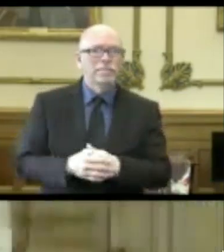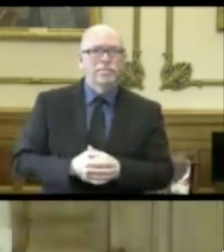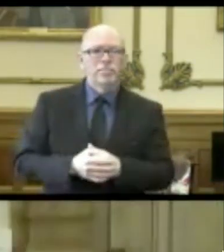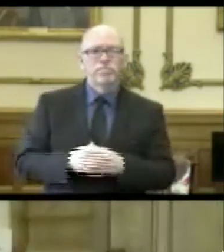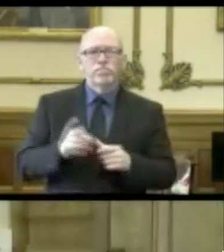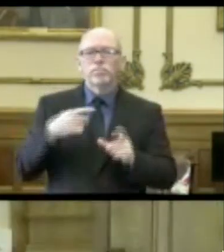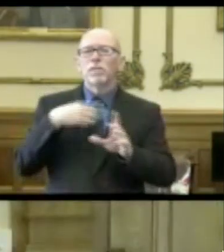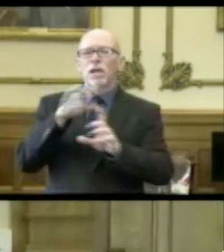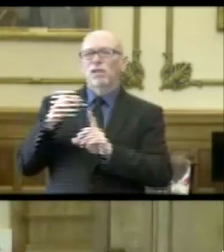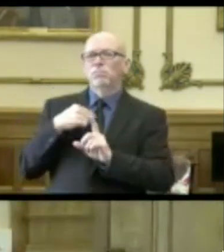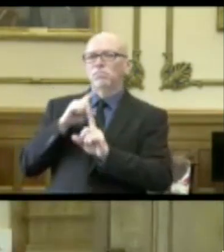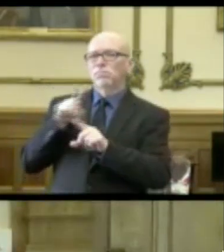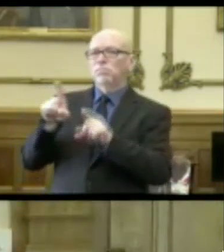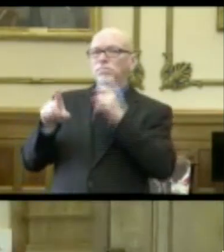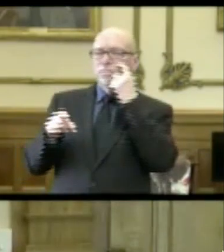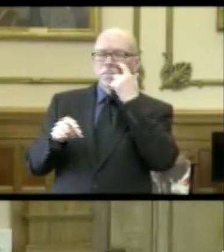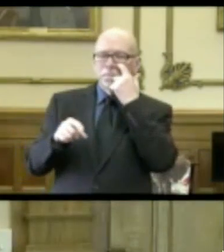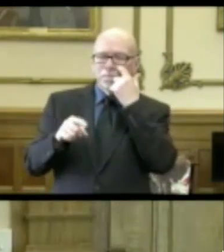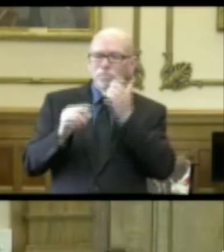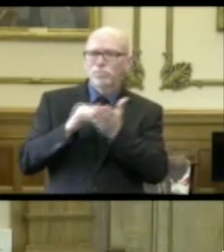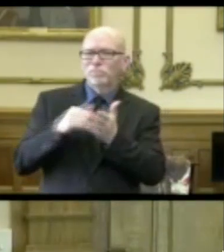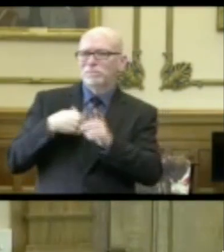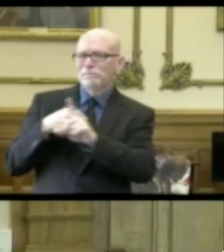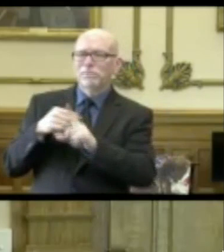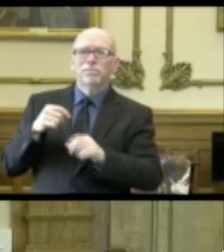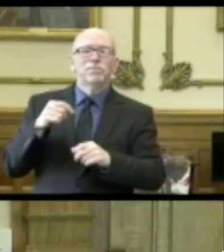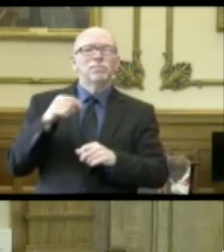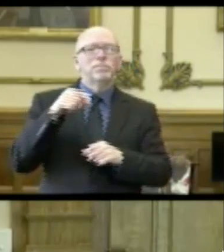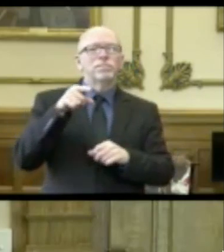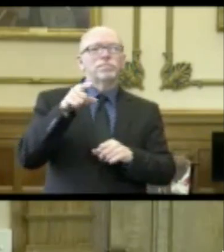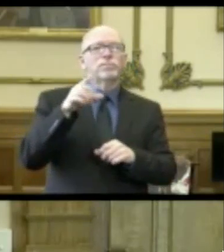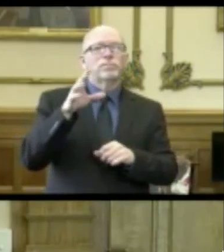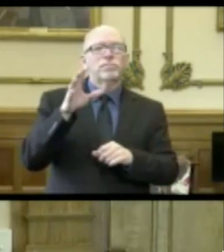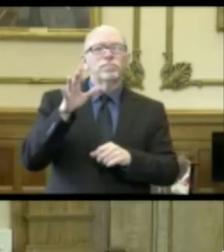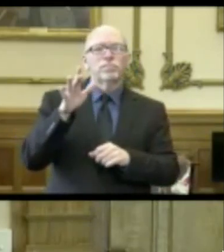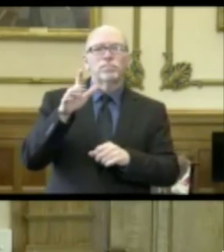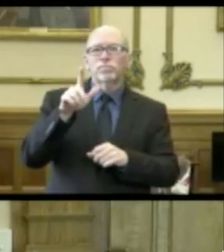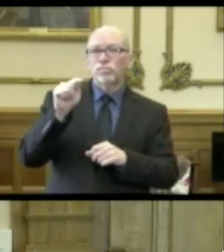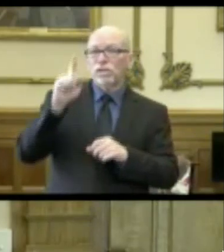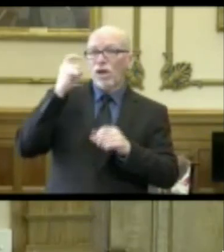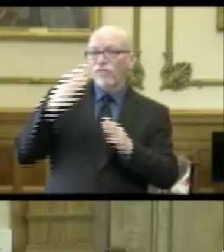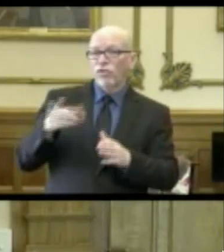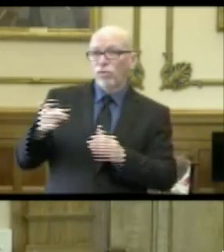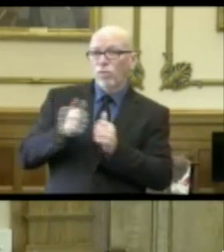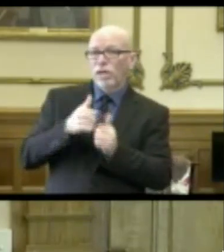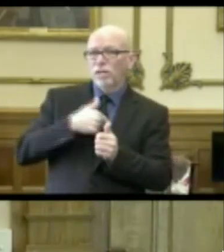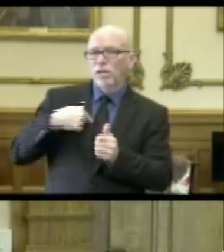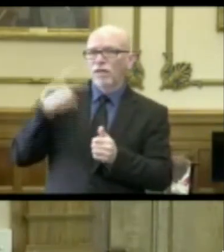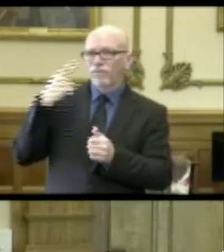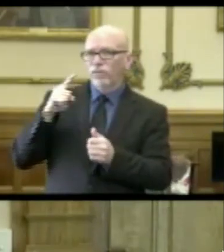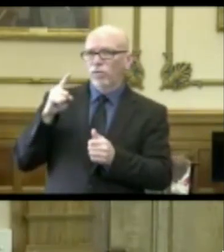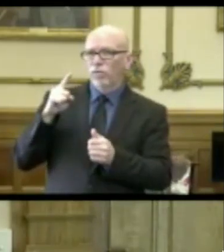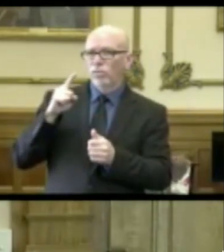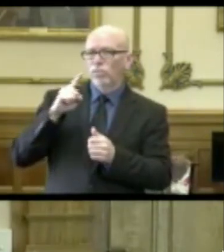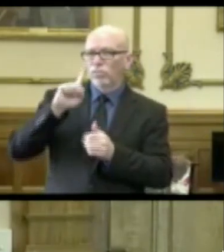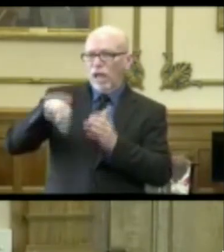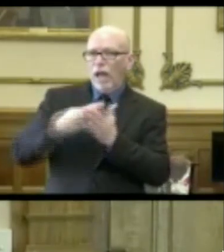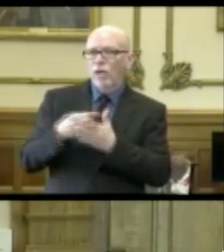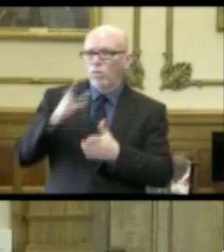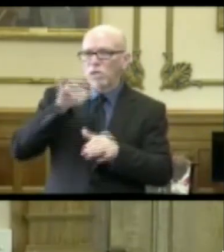And by the way, pardon me, Rachel, the lieutenant governor is with us for the whole hour, so she